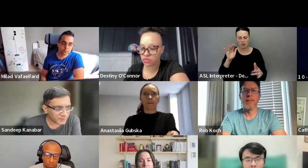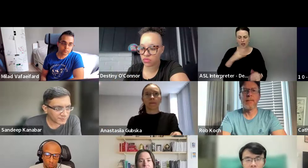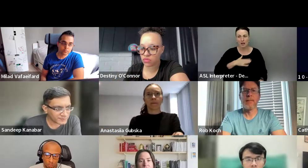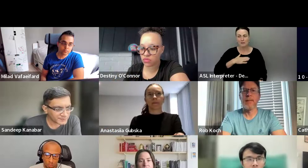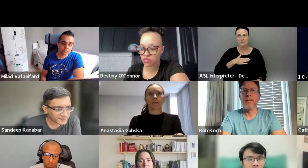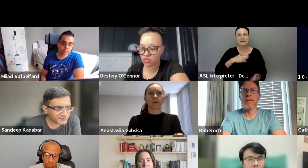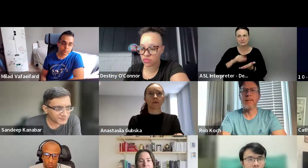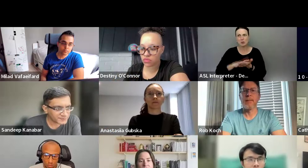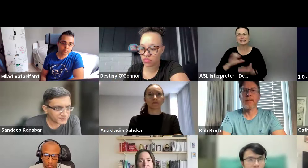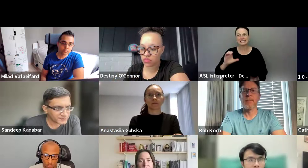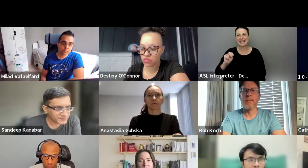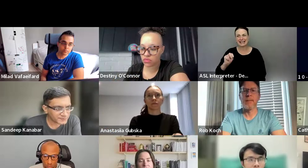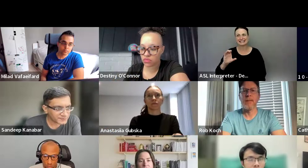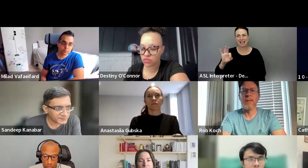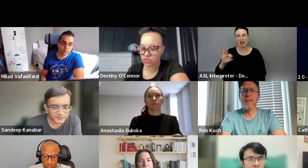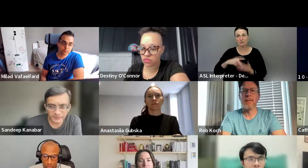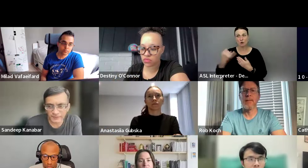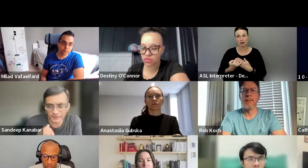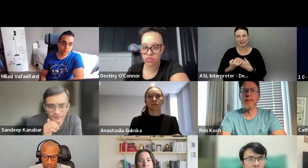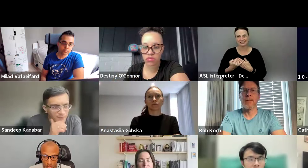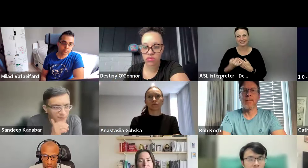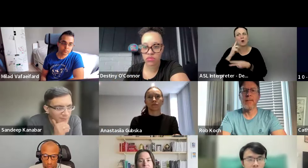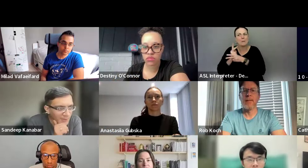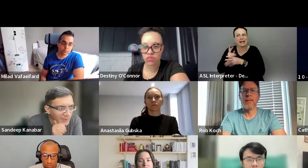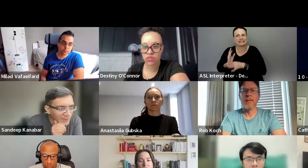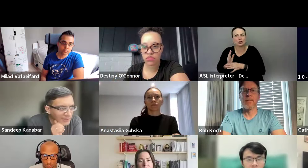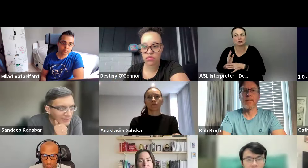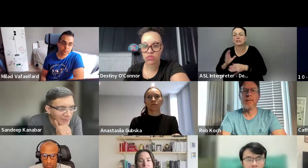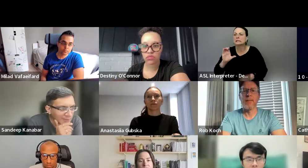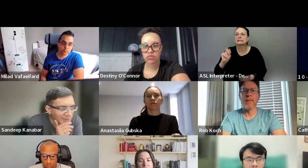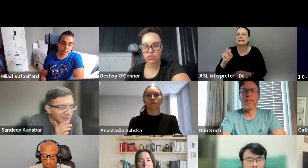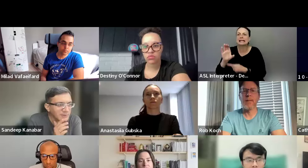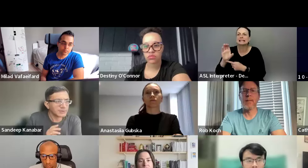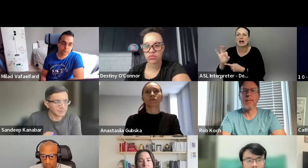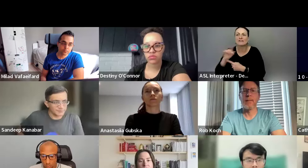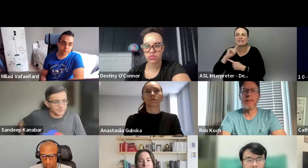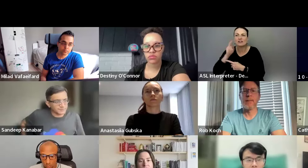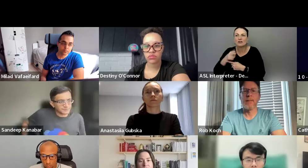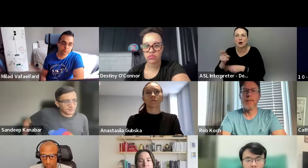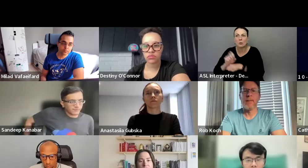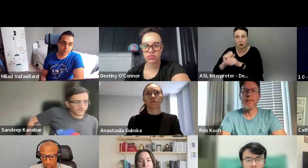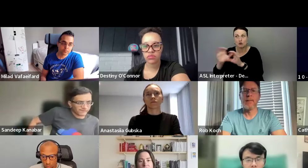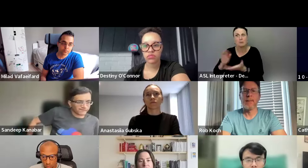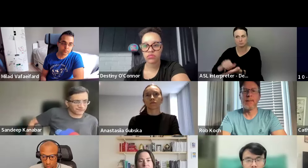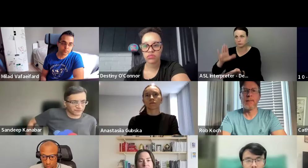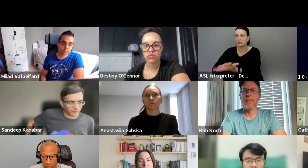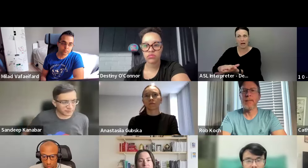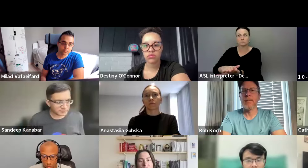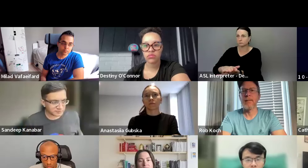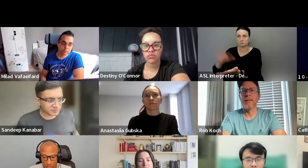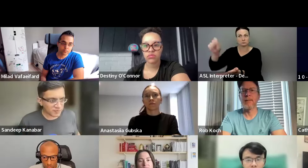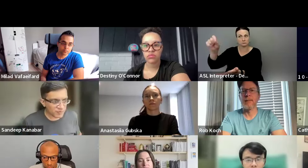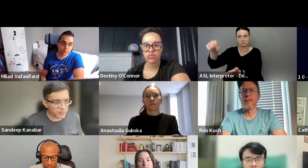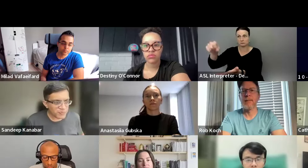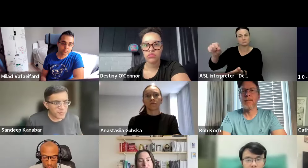CNCF projects. That's more for maintainers. You just add CNCF deaf and hard of hearing working group. You ask that it's like,